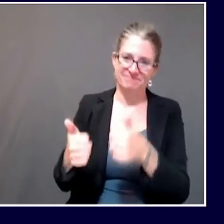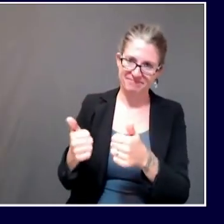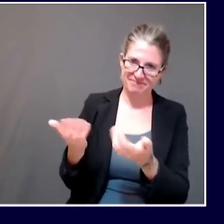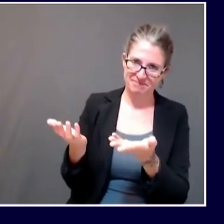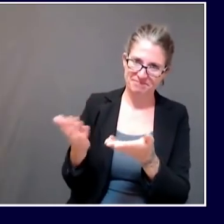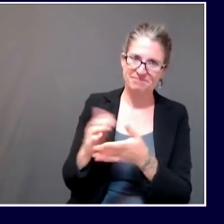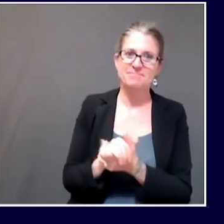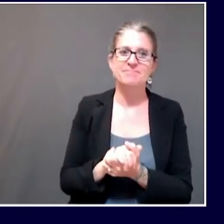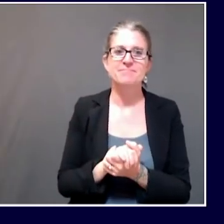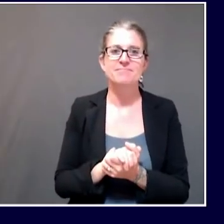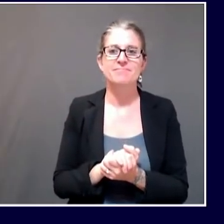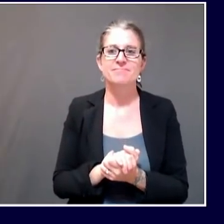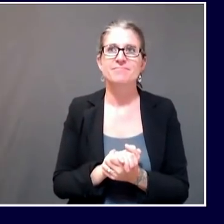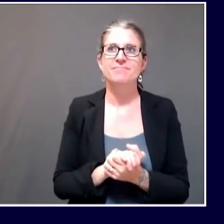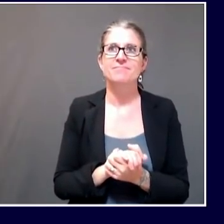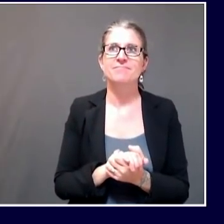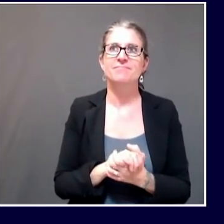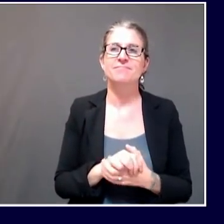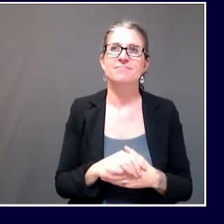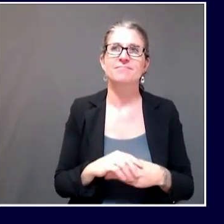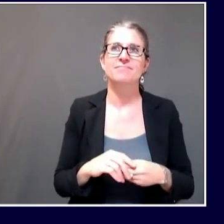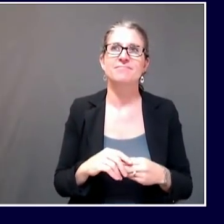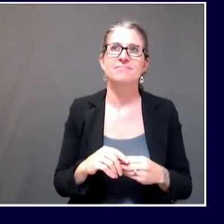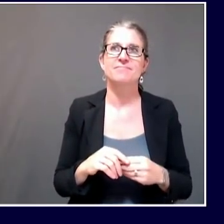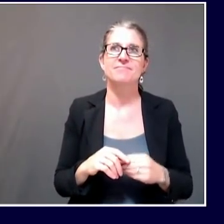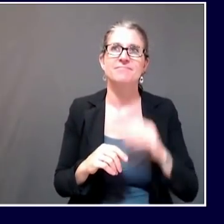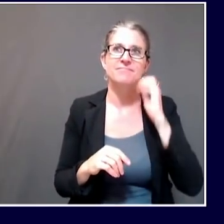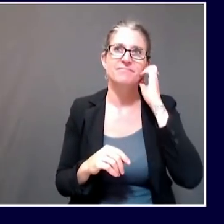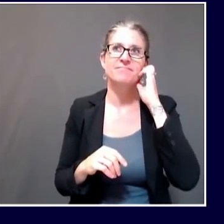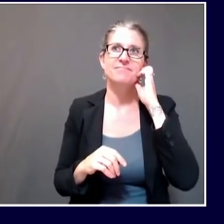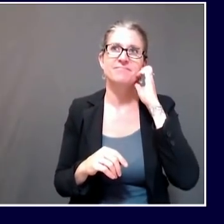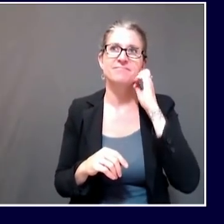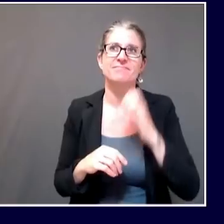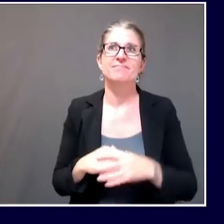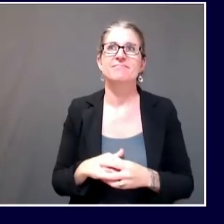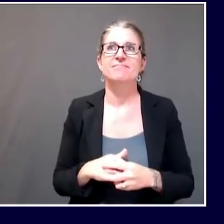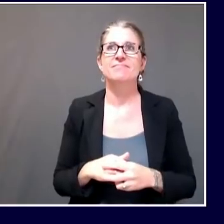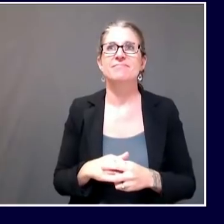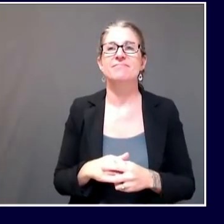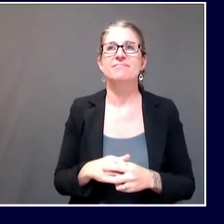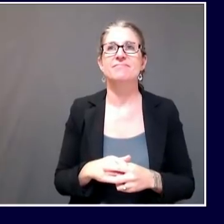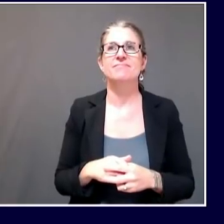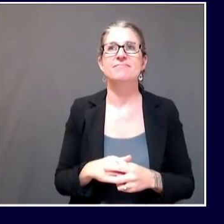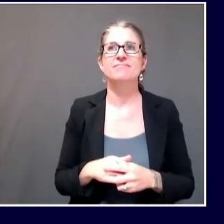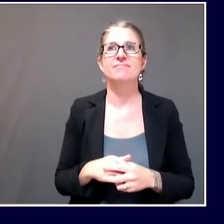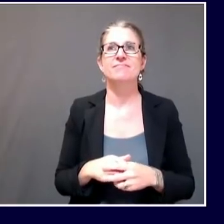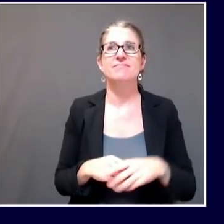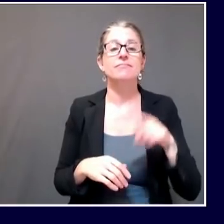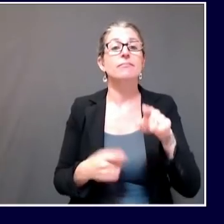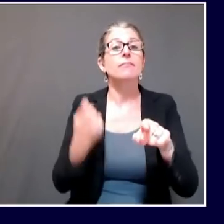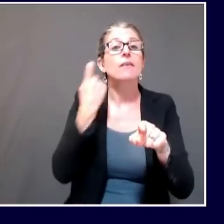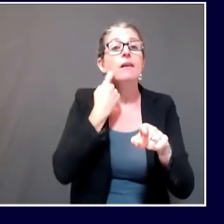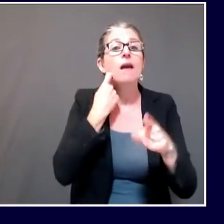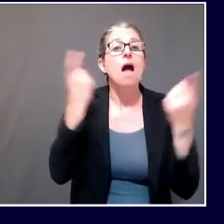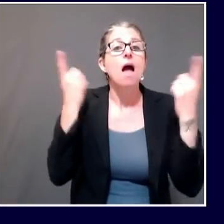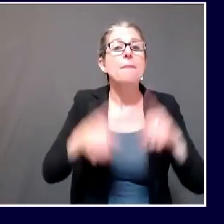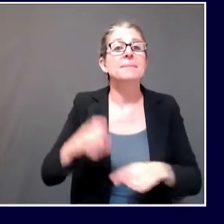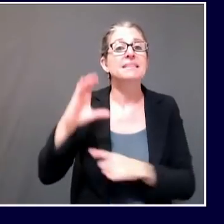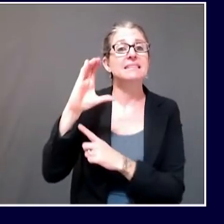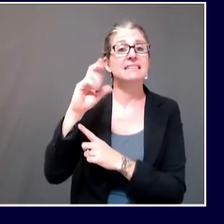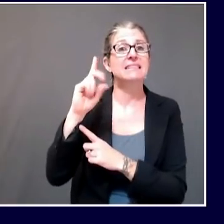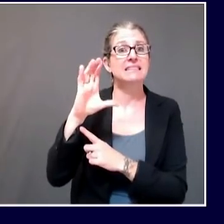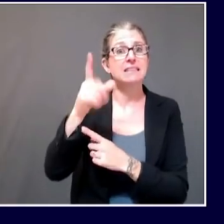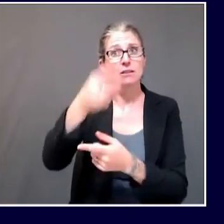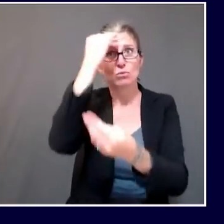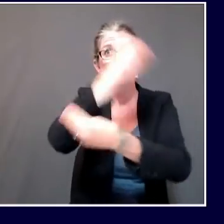We've had some viewers contact us wondering about the recent CDC report that stated only 6% of deaths have COVID